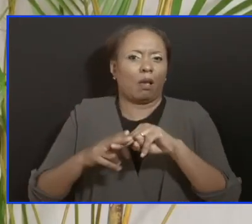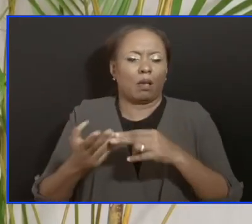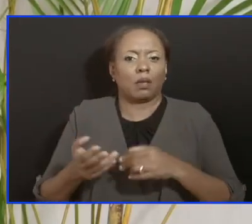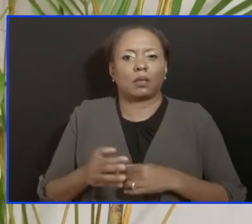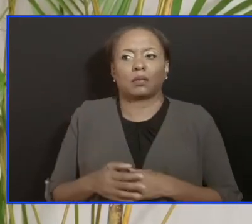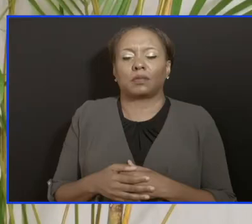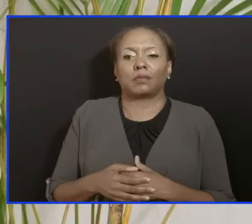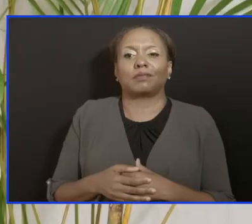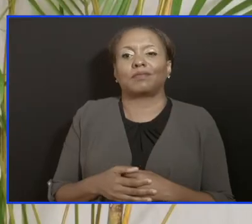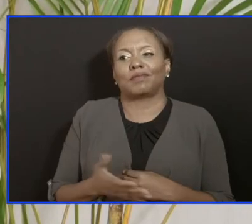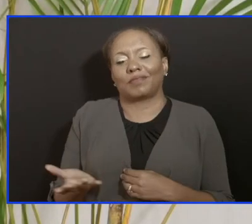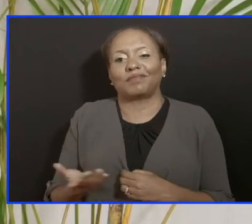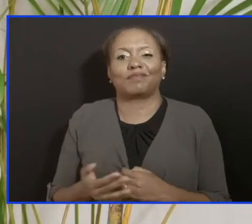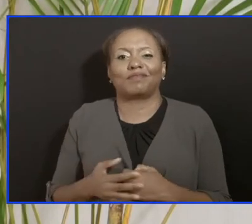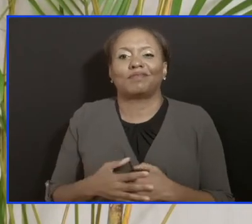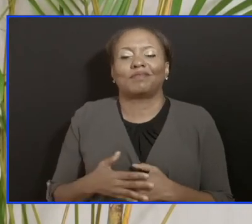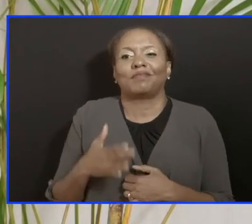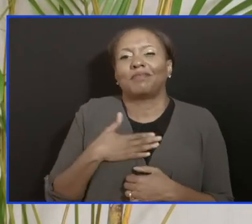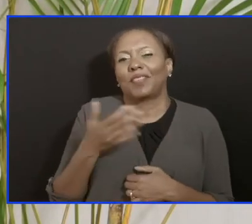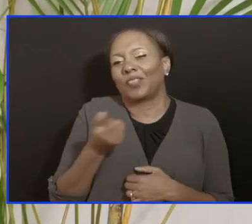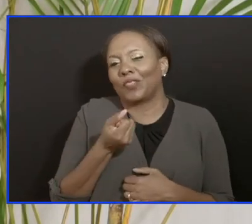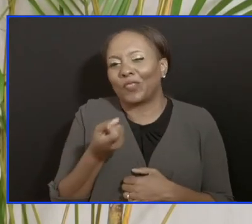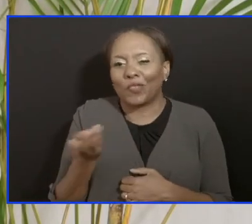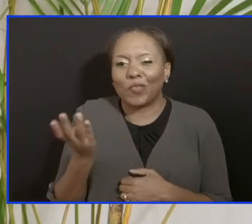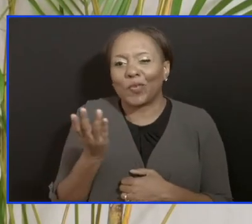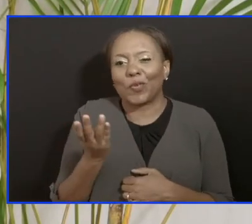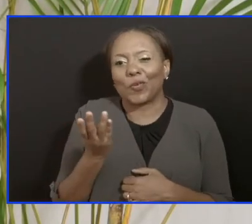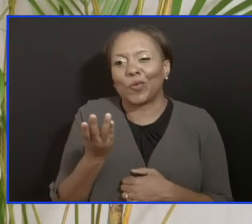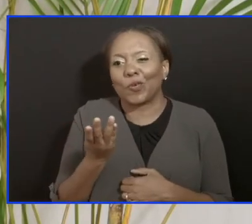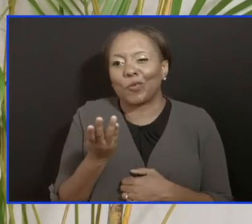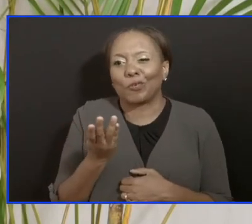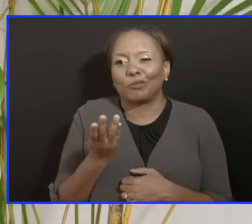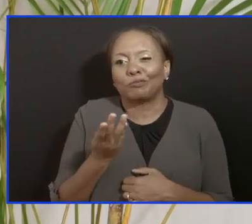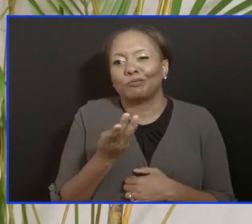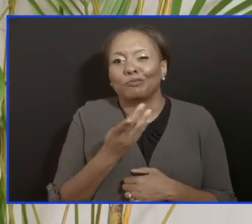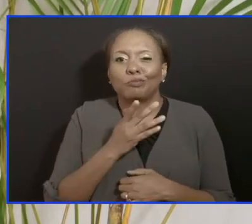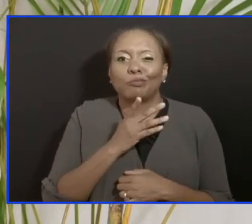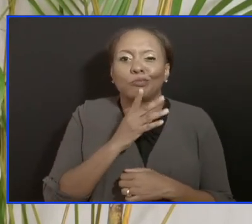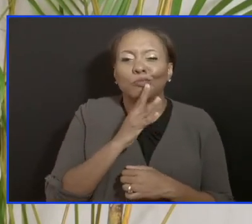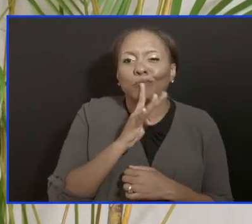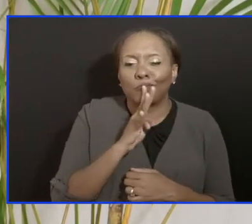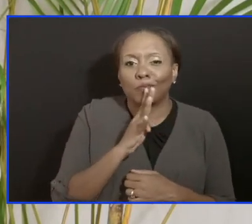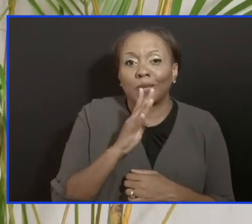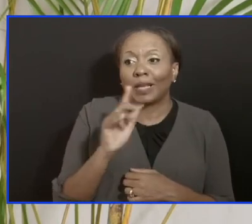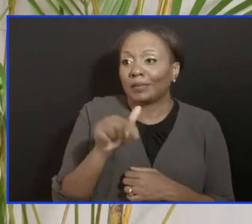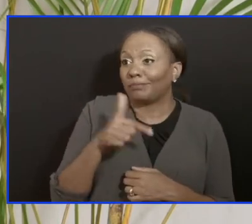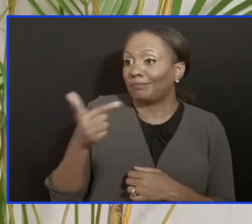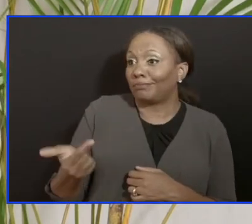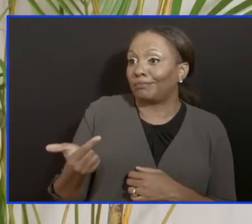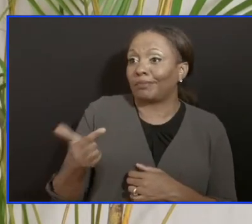So with those few remarks, I would now like to hand over to Dr. Corey Ford.